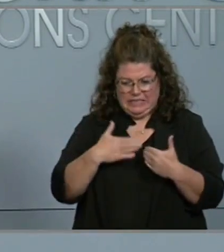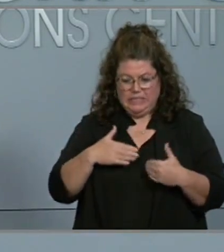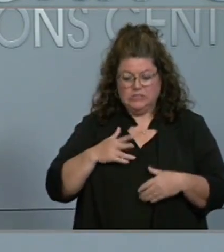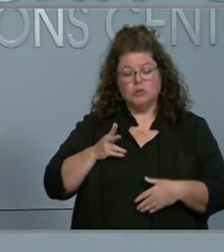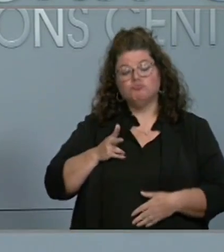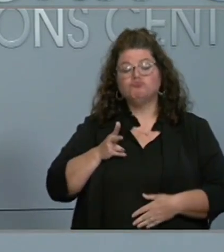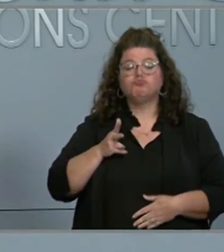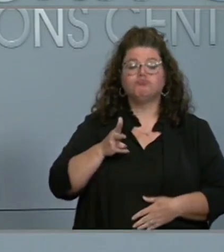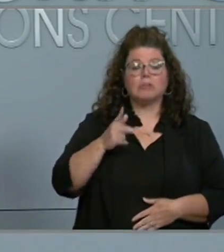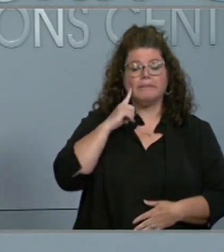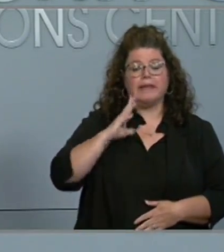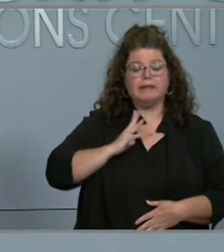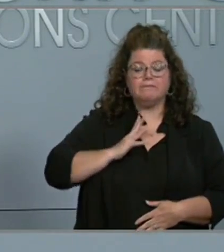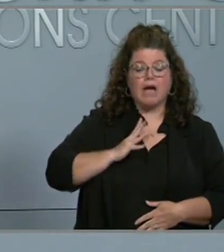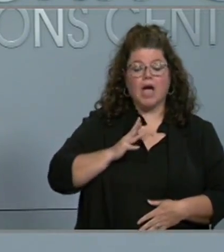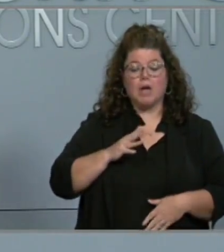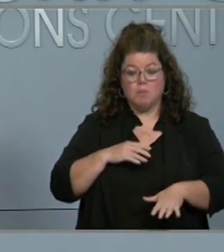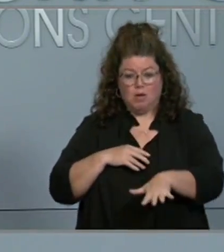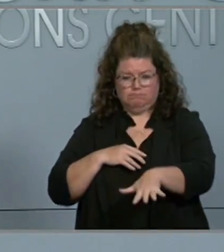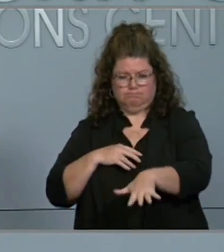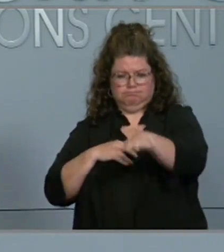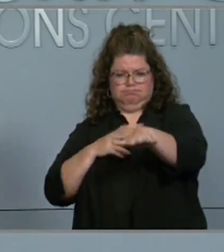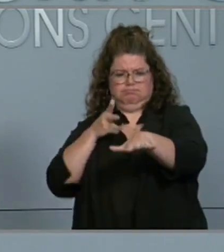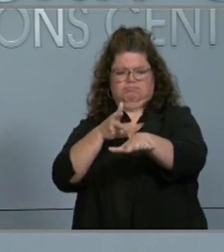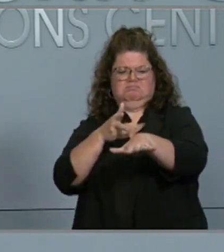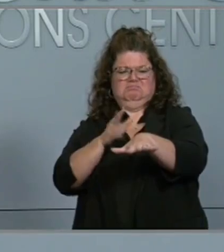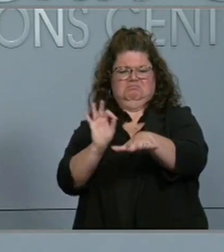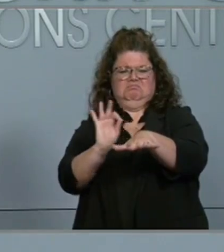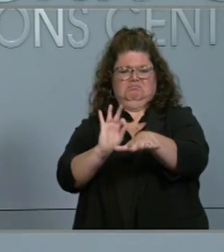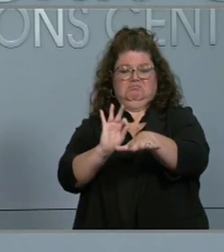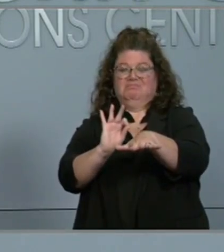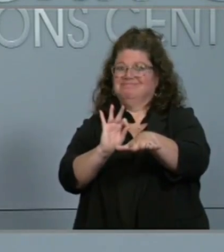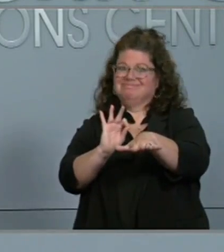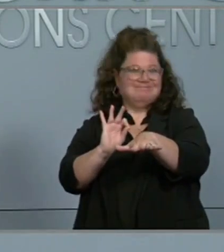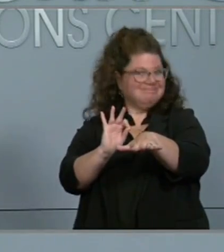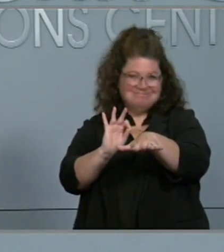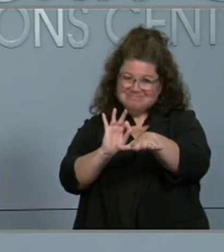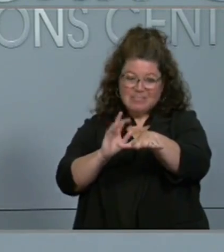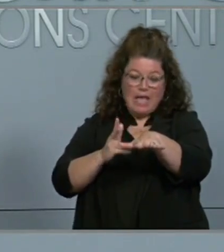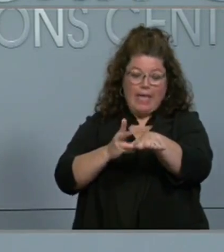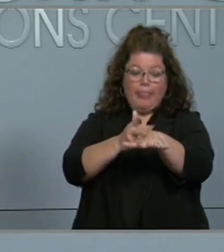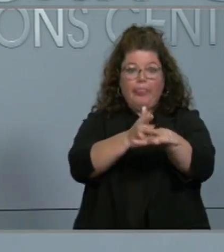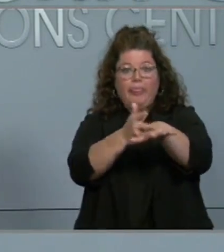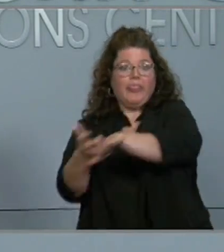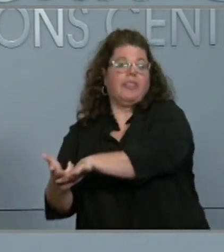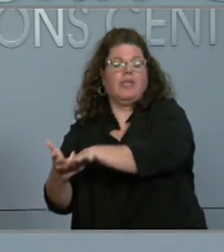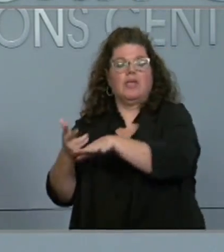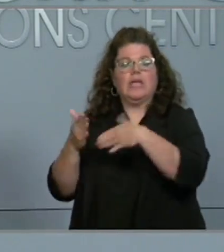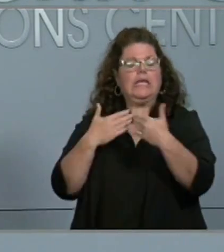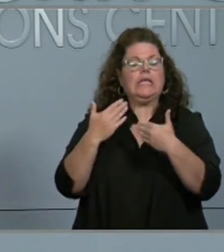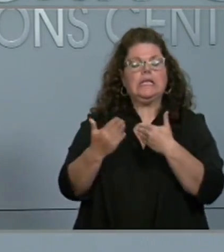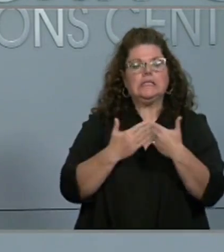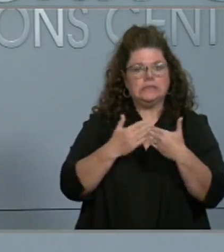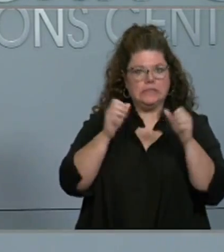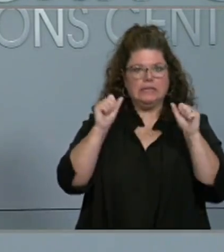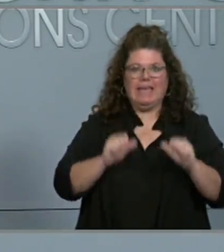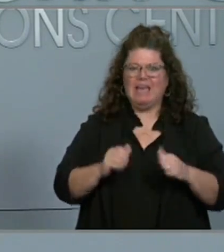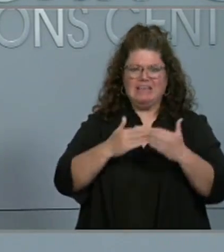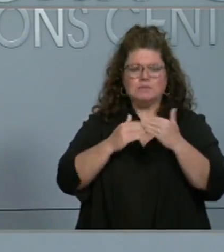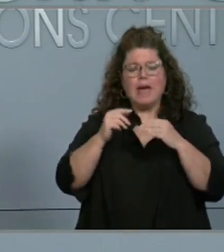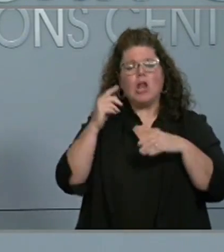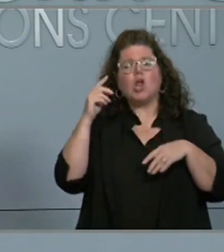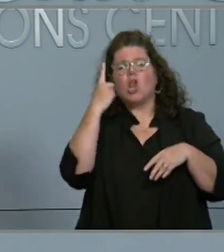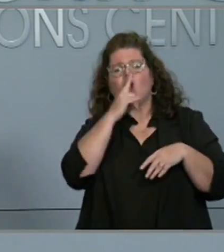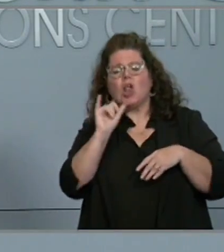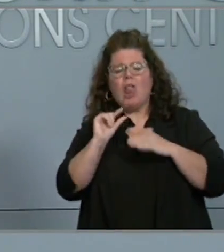roads are flooding, and we know it does not take much to move a car, just a few inches of water. So we